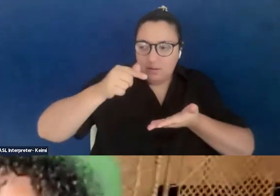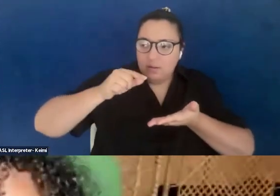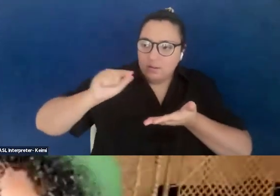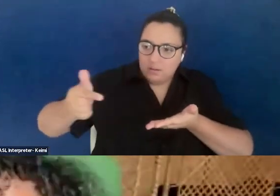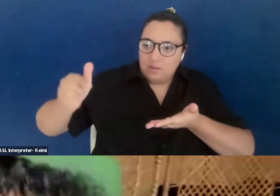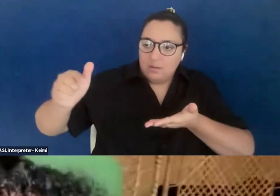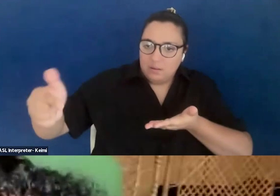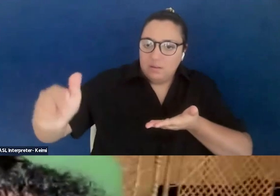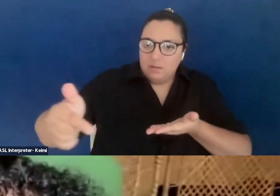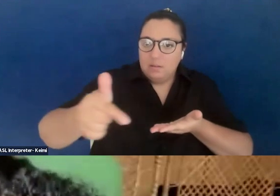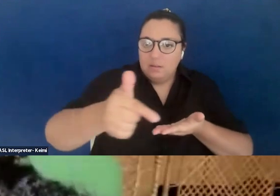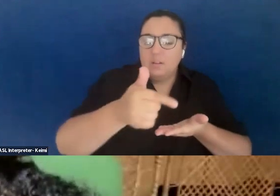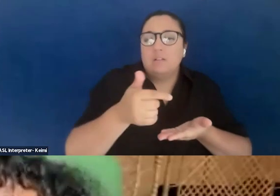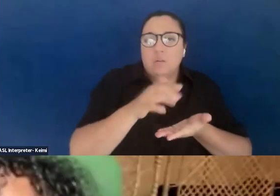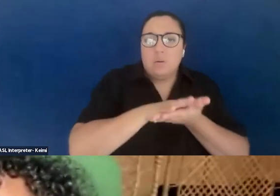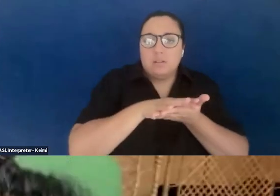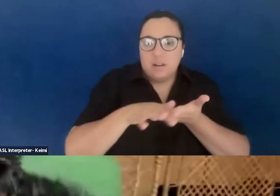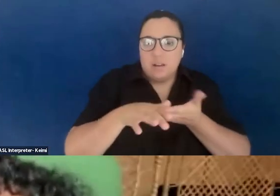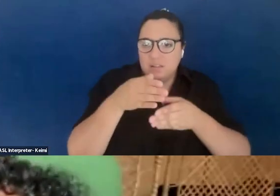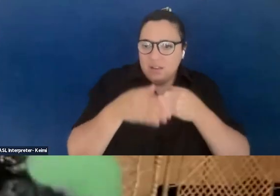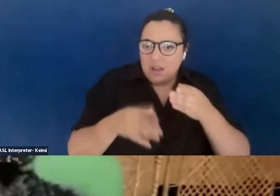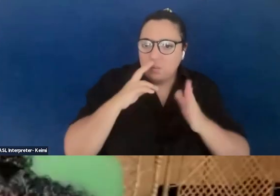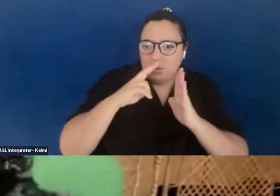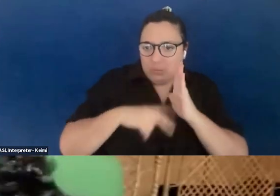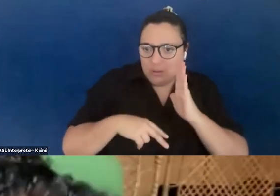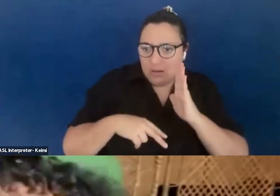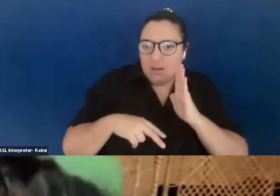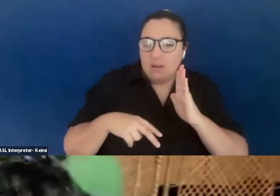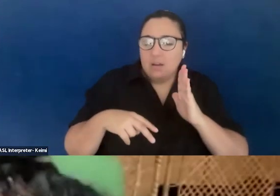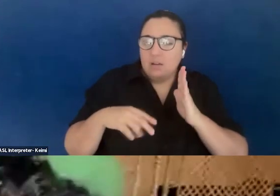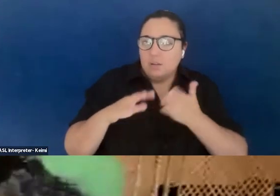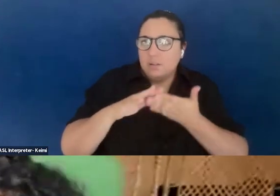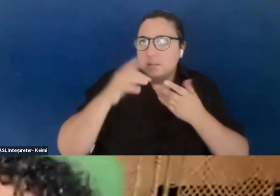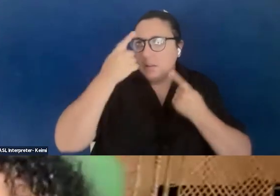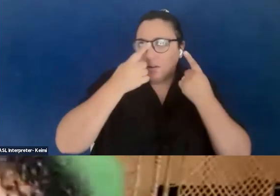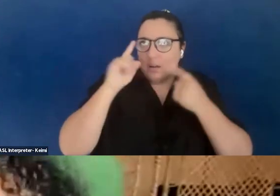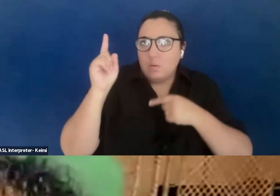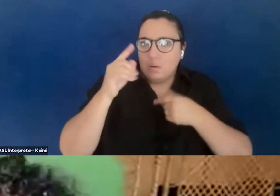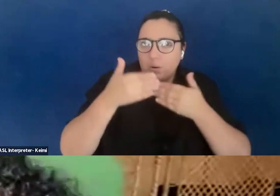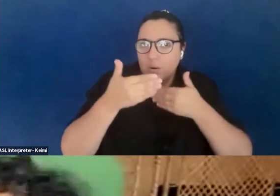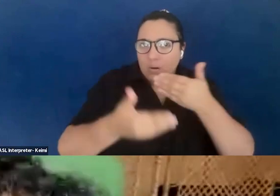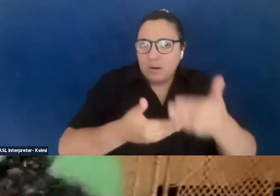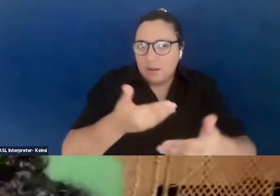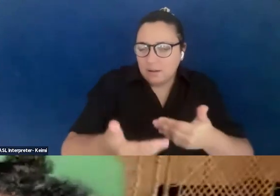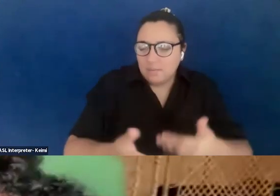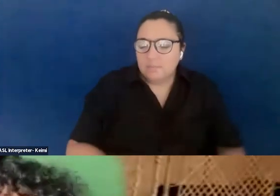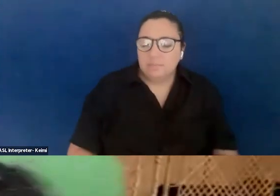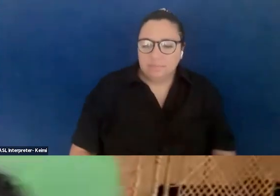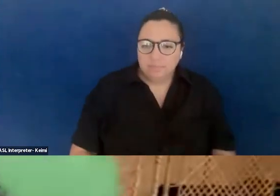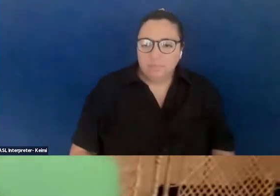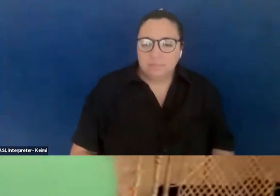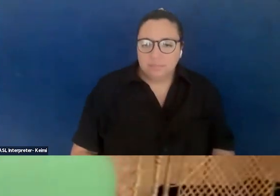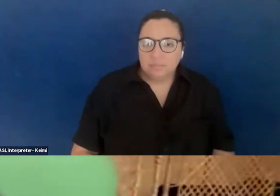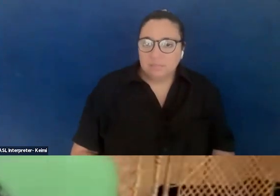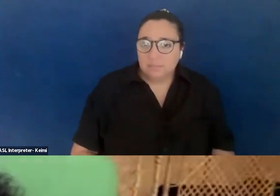where we were going, right, with this, and where was the feeling in the moment with these sets of readings, um, that is also something that I'll be